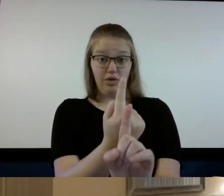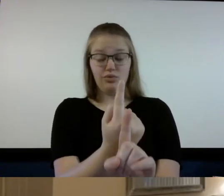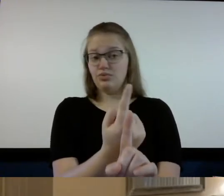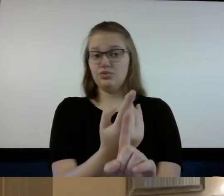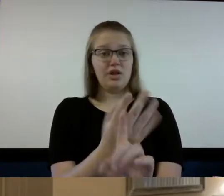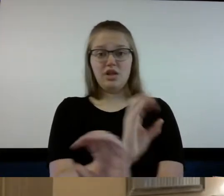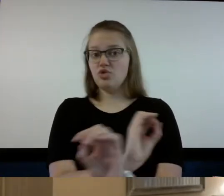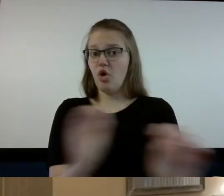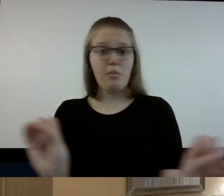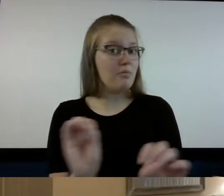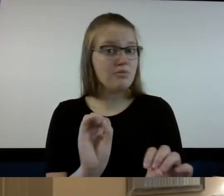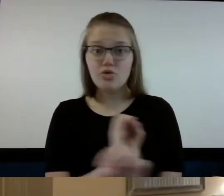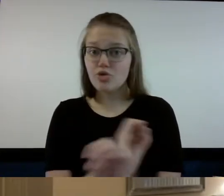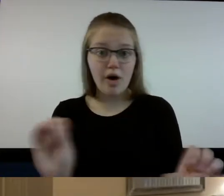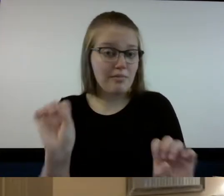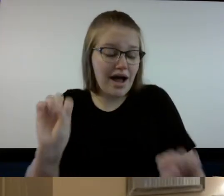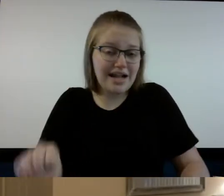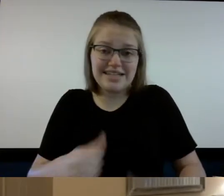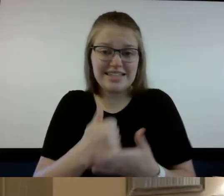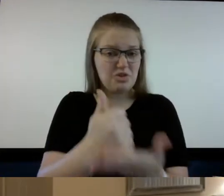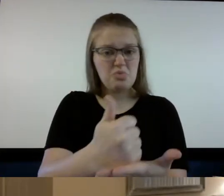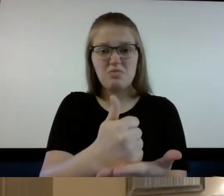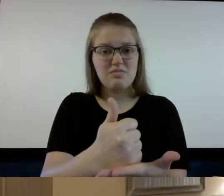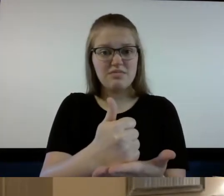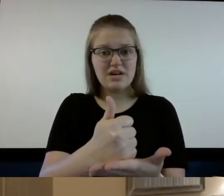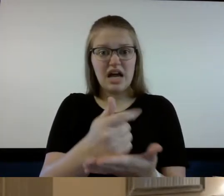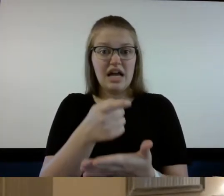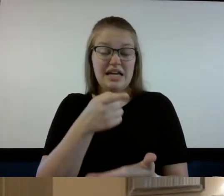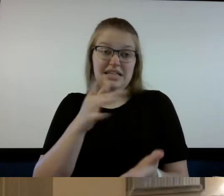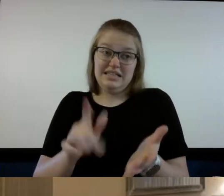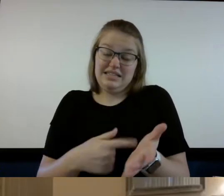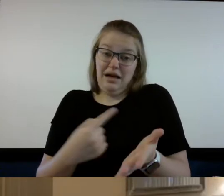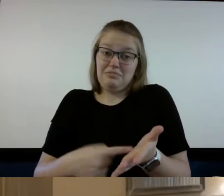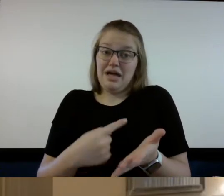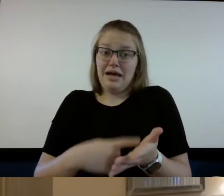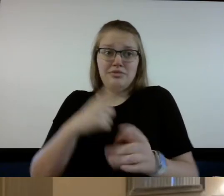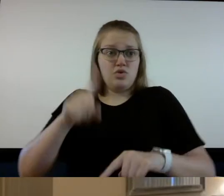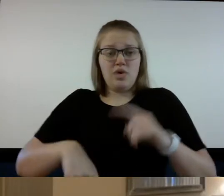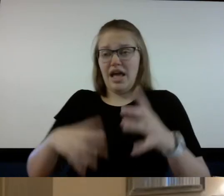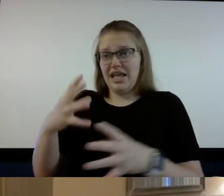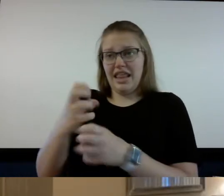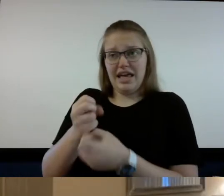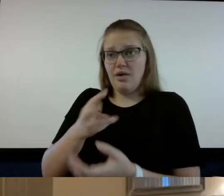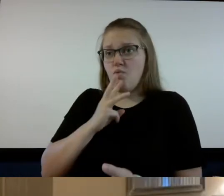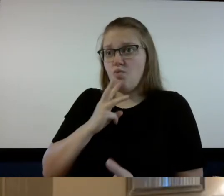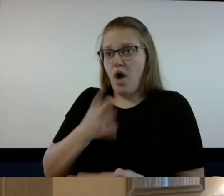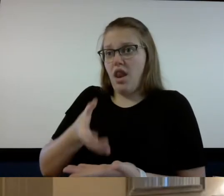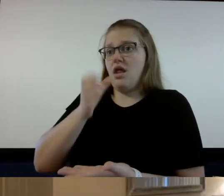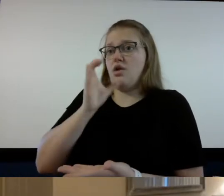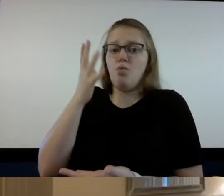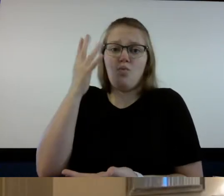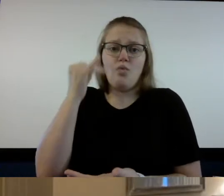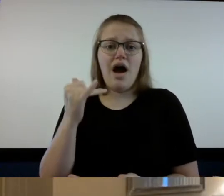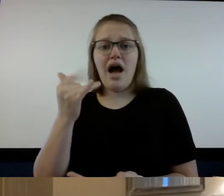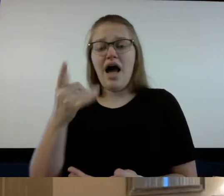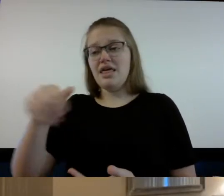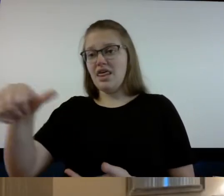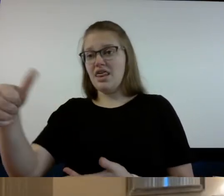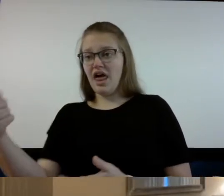help you you're going without water at times because they're so busy dealing with patients that are